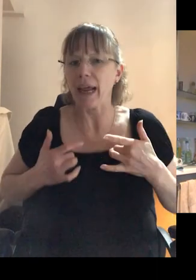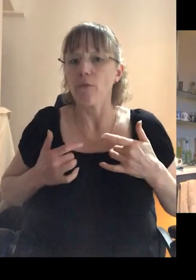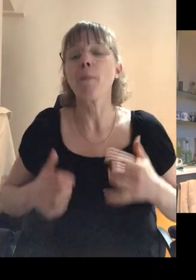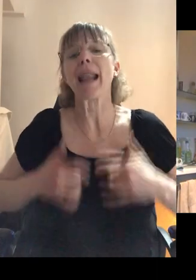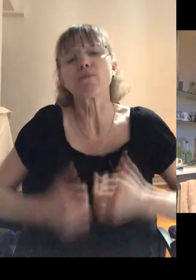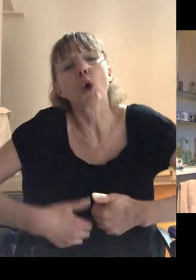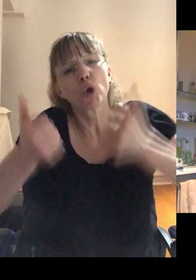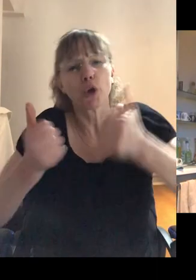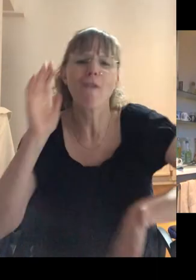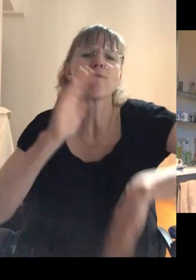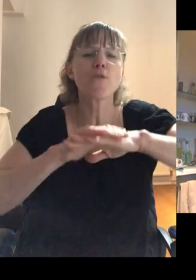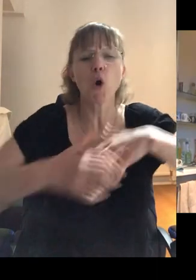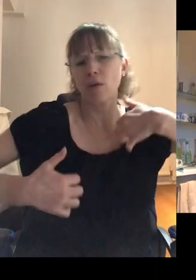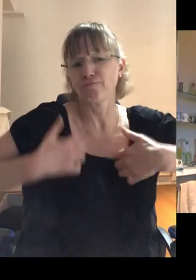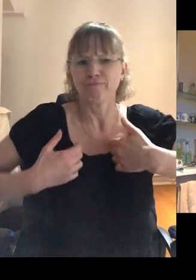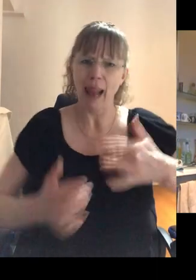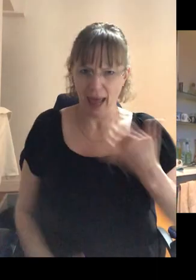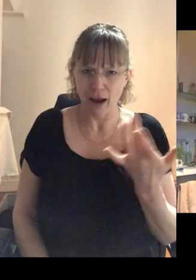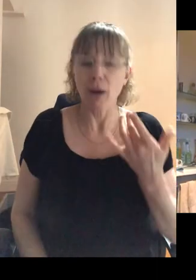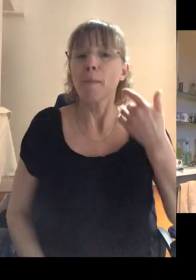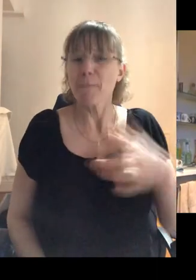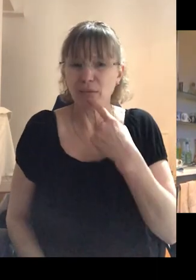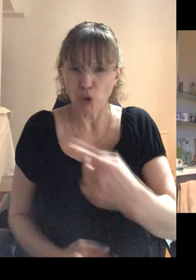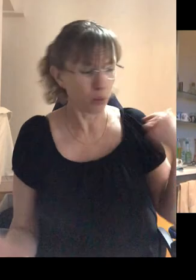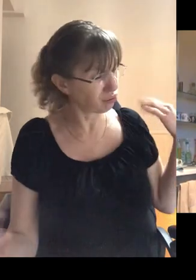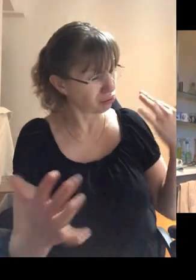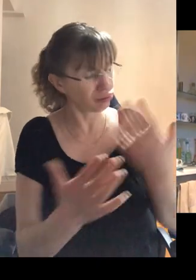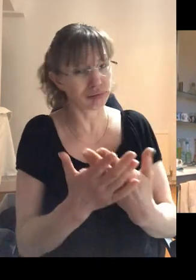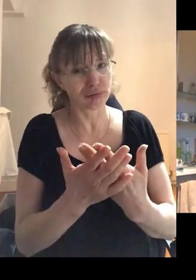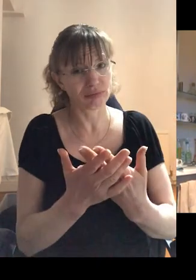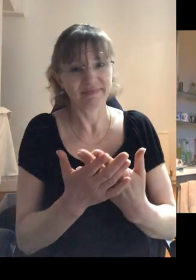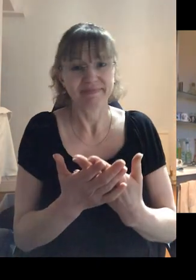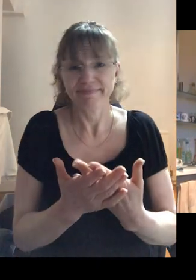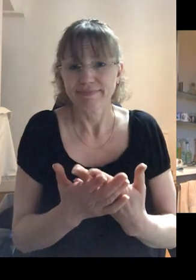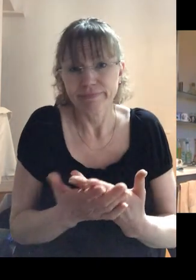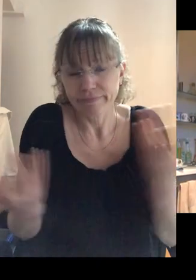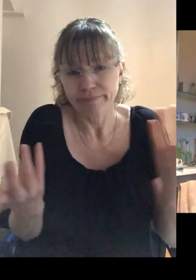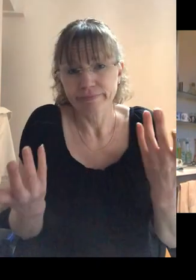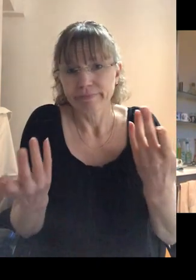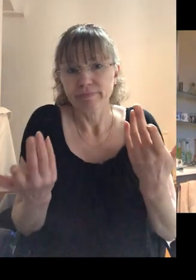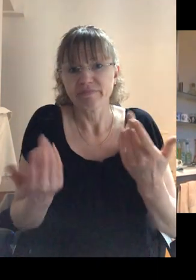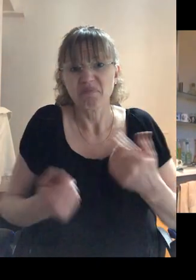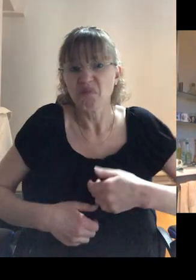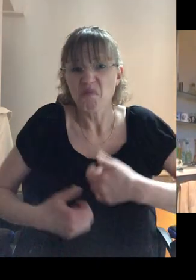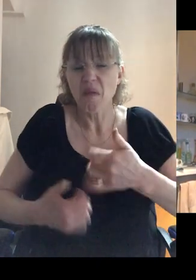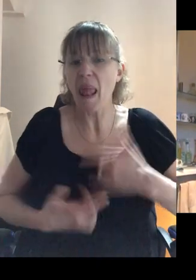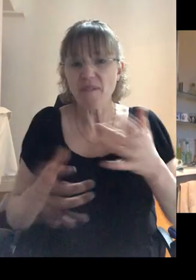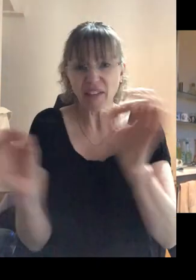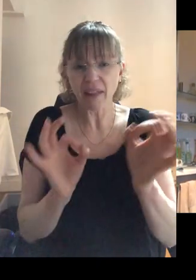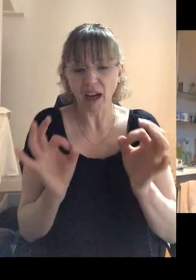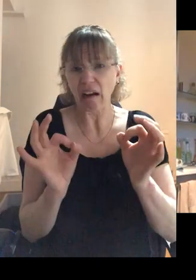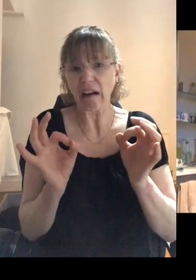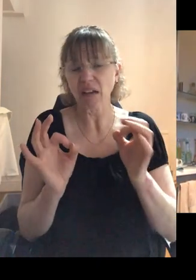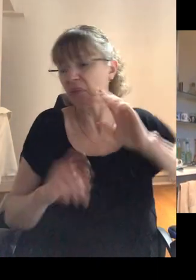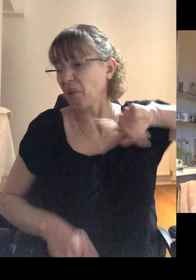full life when you've been told for many years that, you know, you're scum in a variety of different ways and often by your own